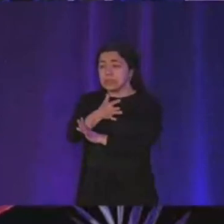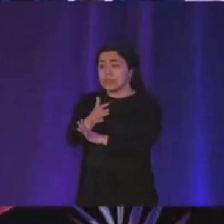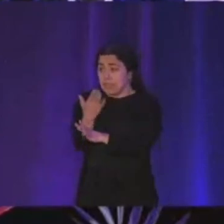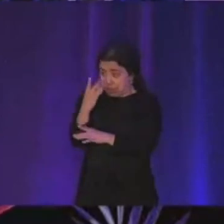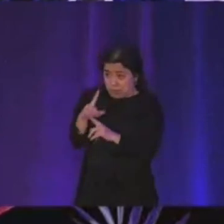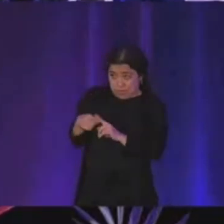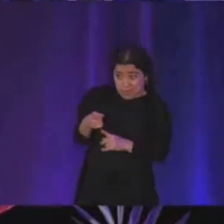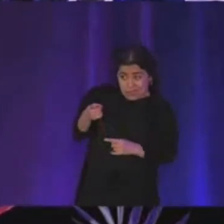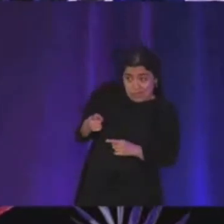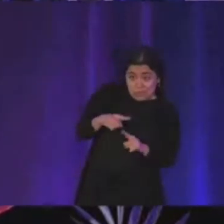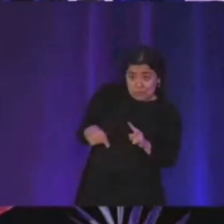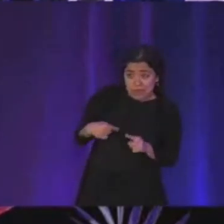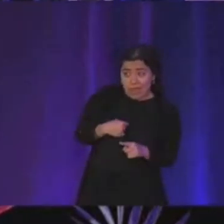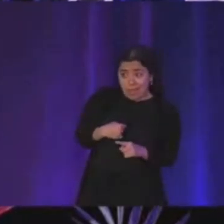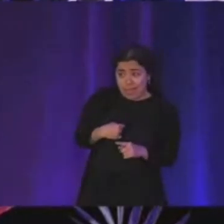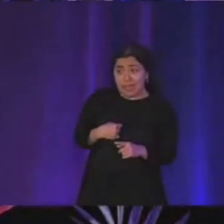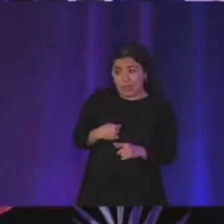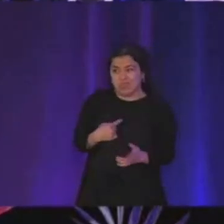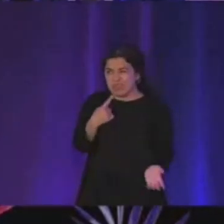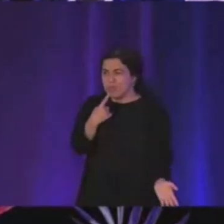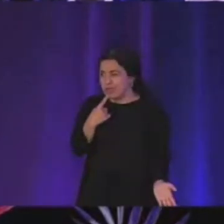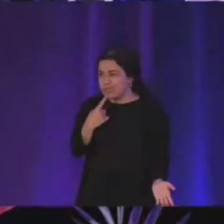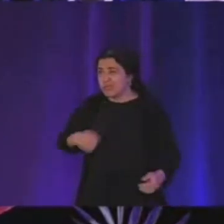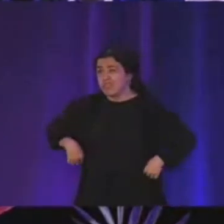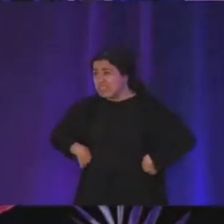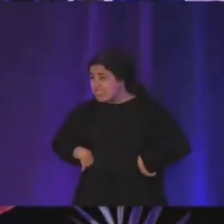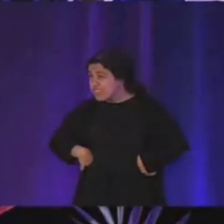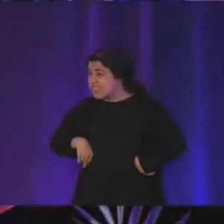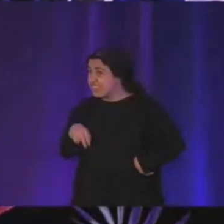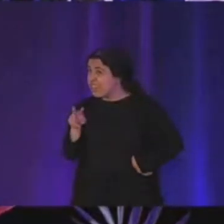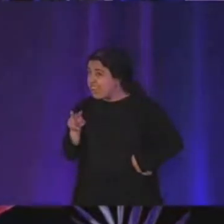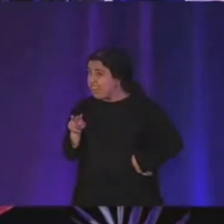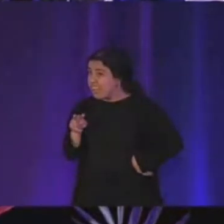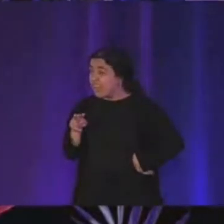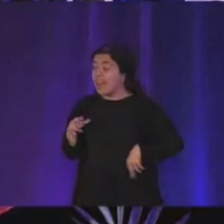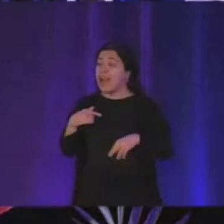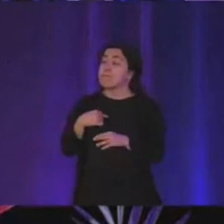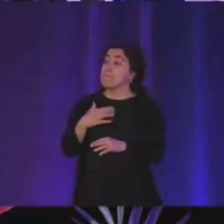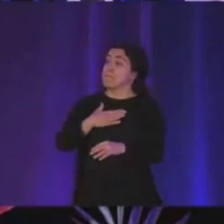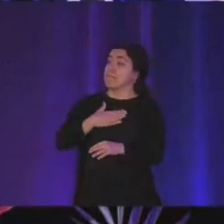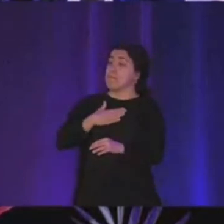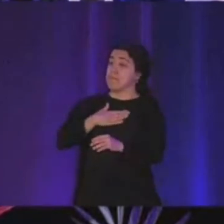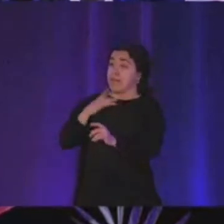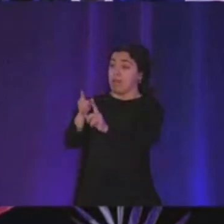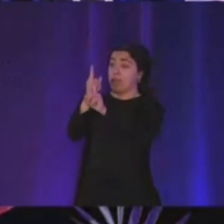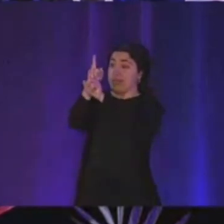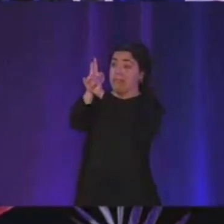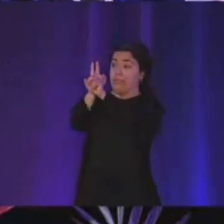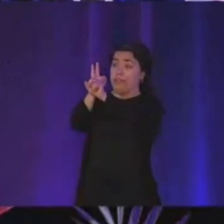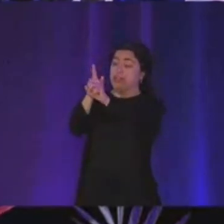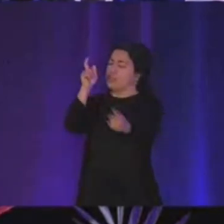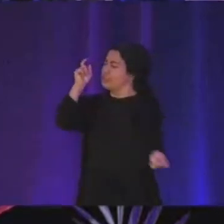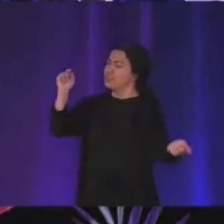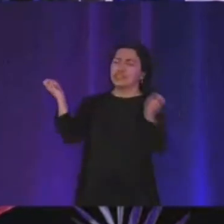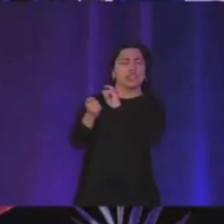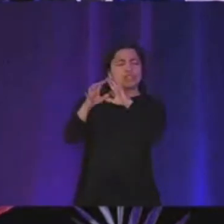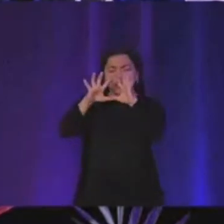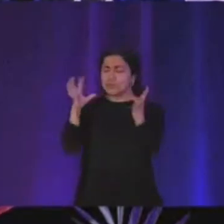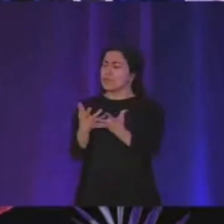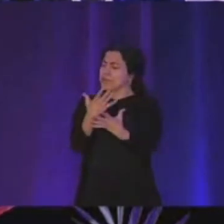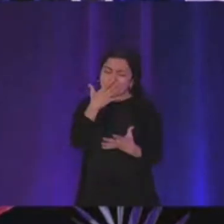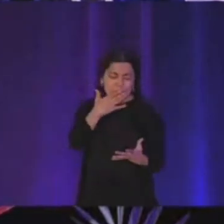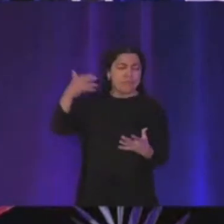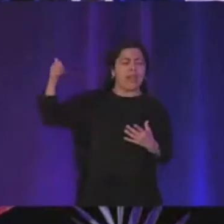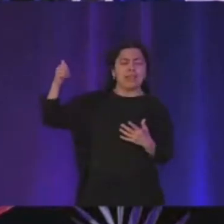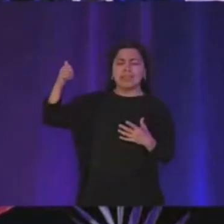about you but i was like pretty disappointed i was like aiming to like basically like change the world like make the best video editor